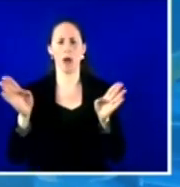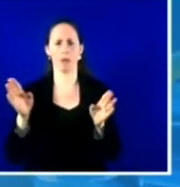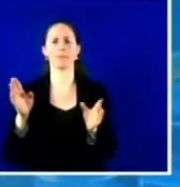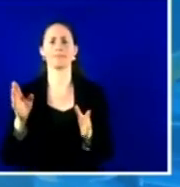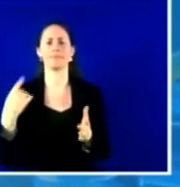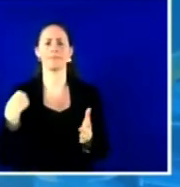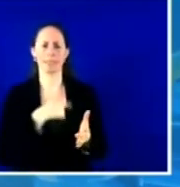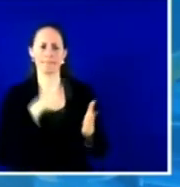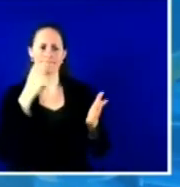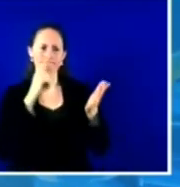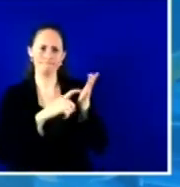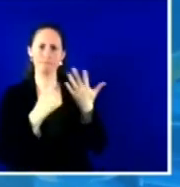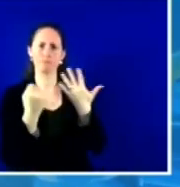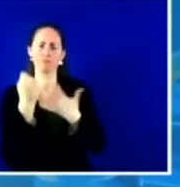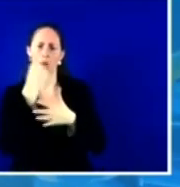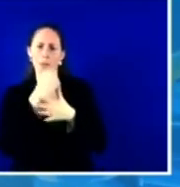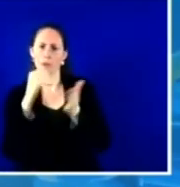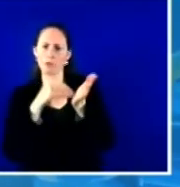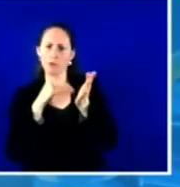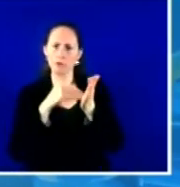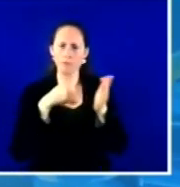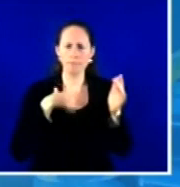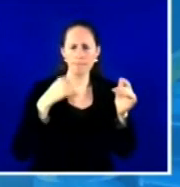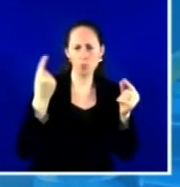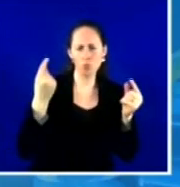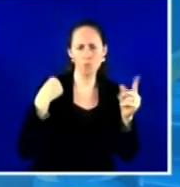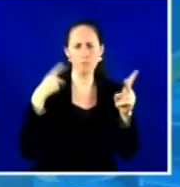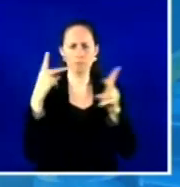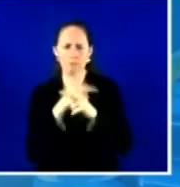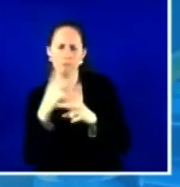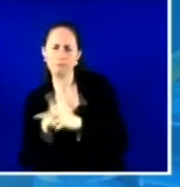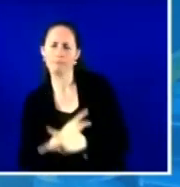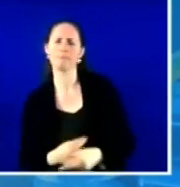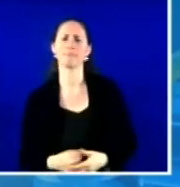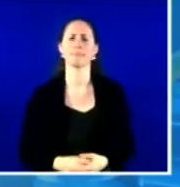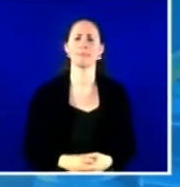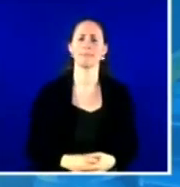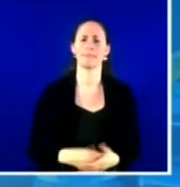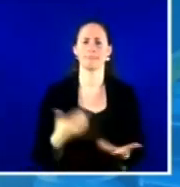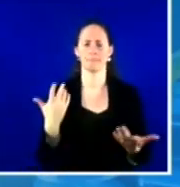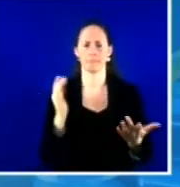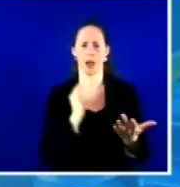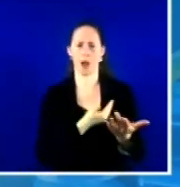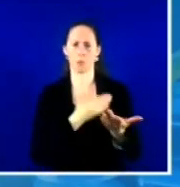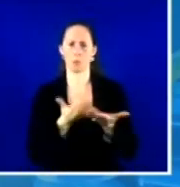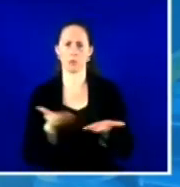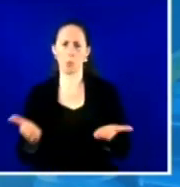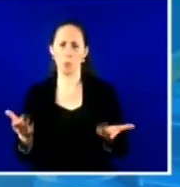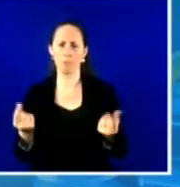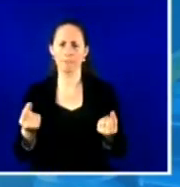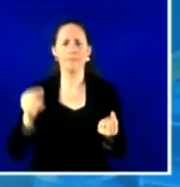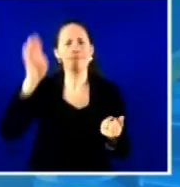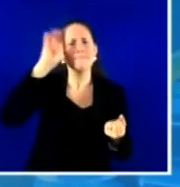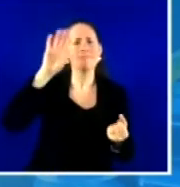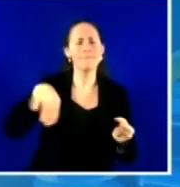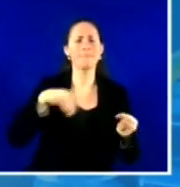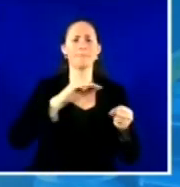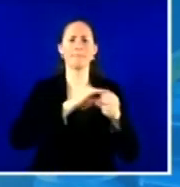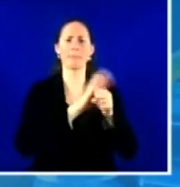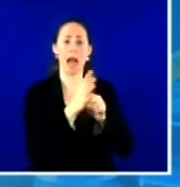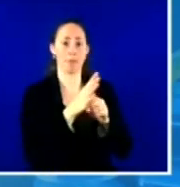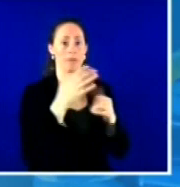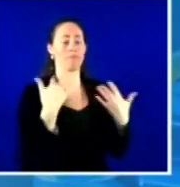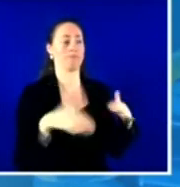that we can better care for our patients. And as we all know, the pandemic created such an incredible strain on our healthcare